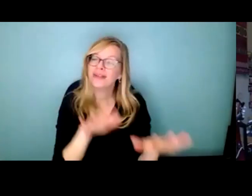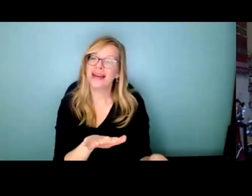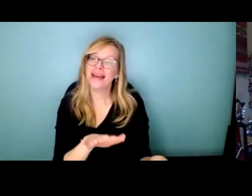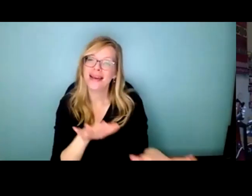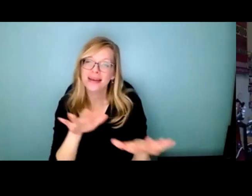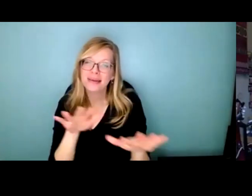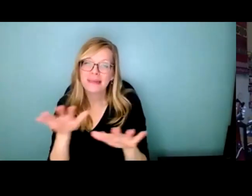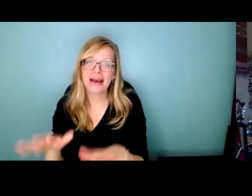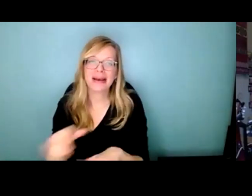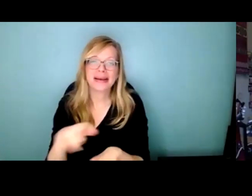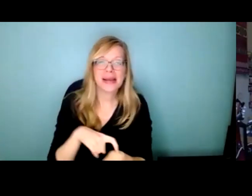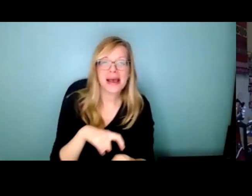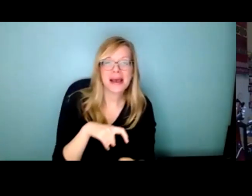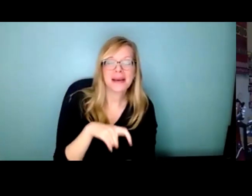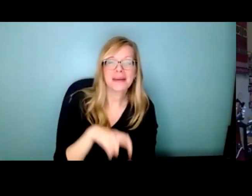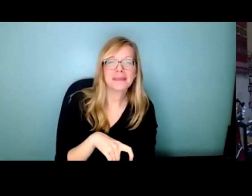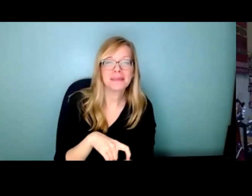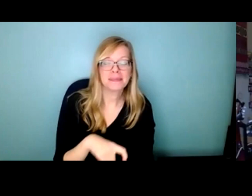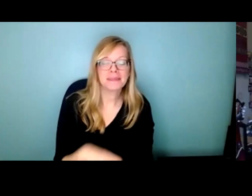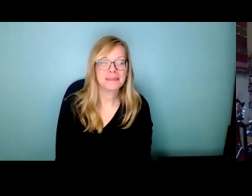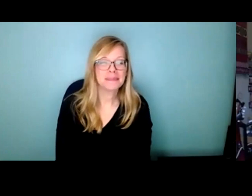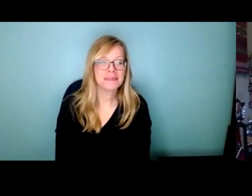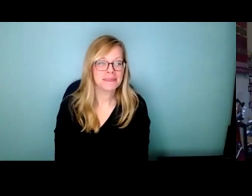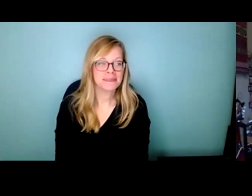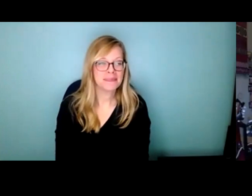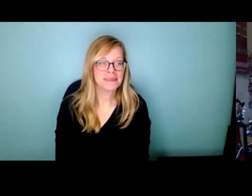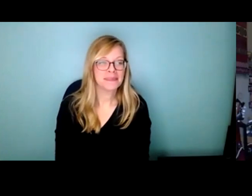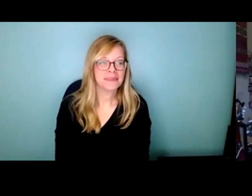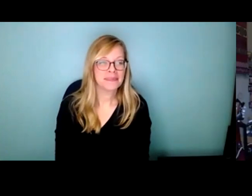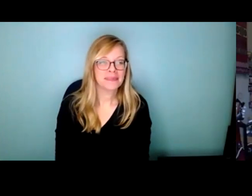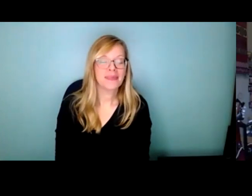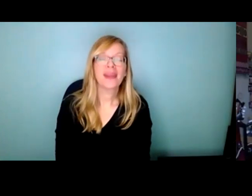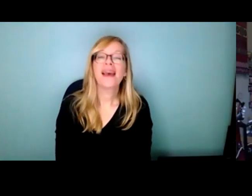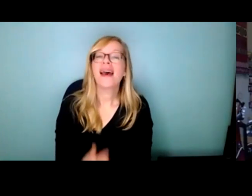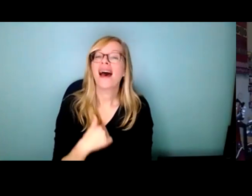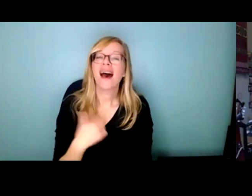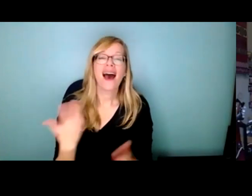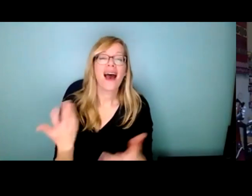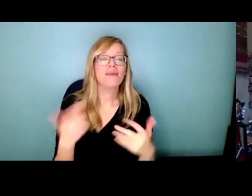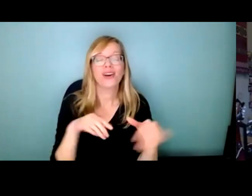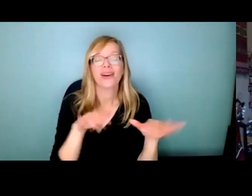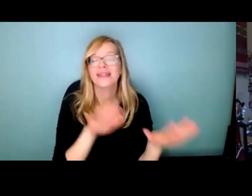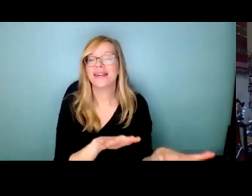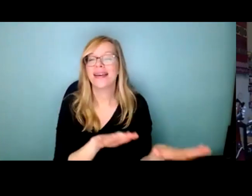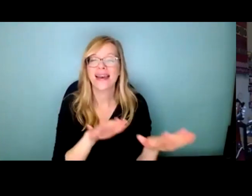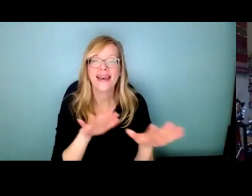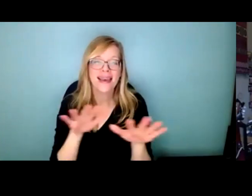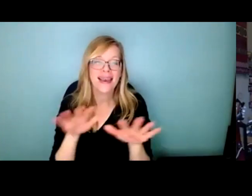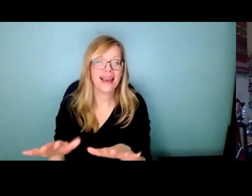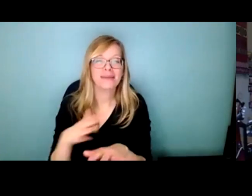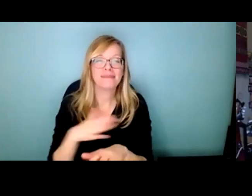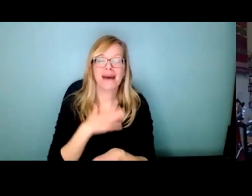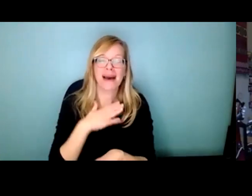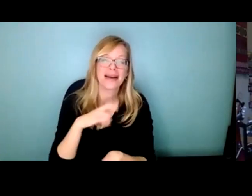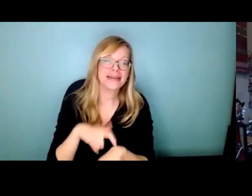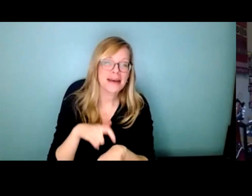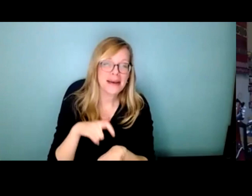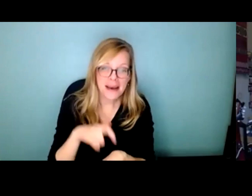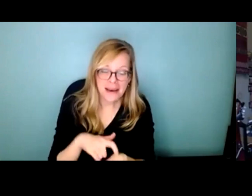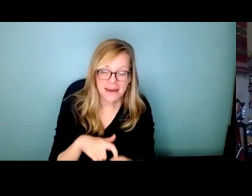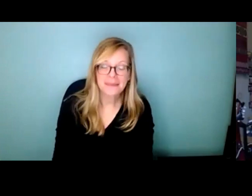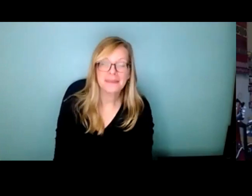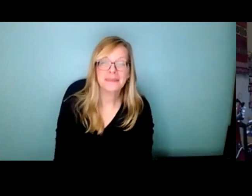time, and I'm gonna take my time,